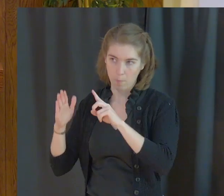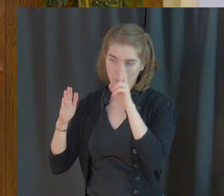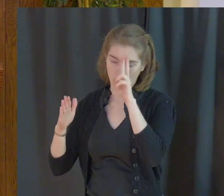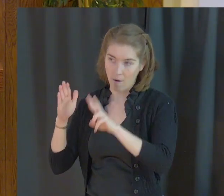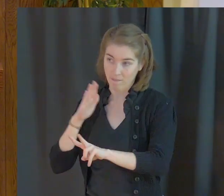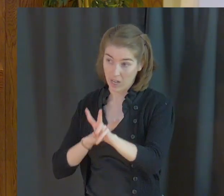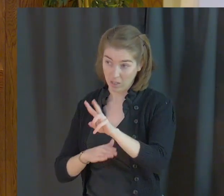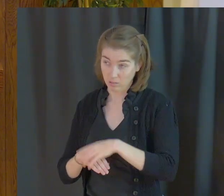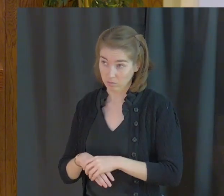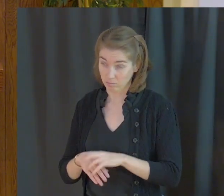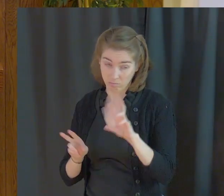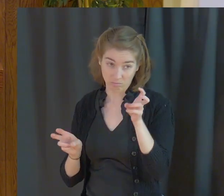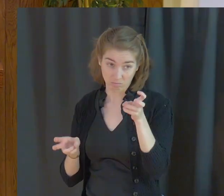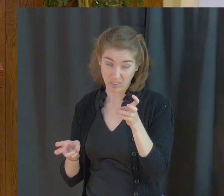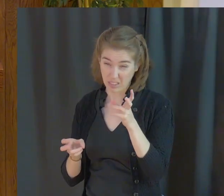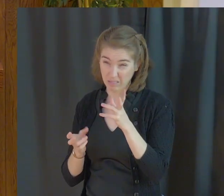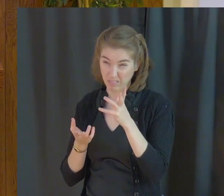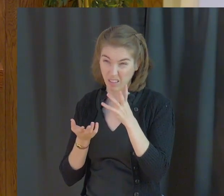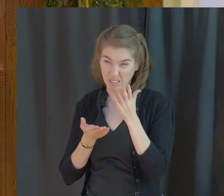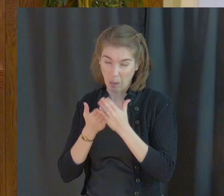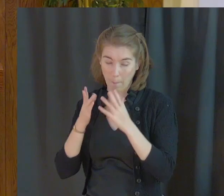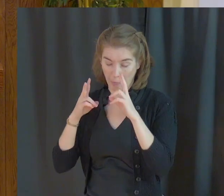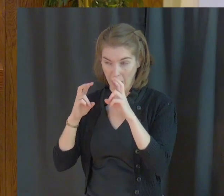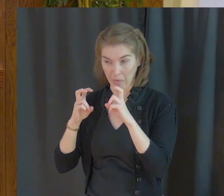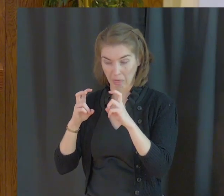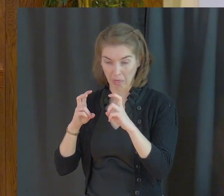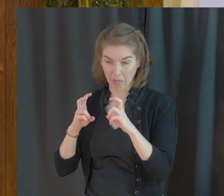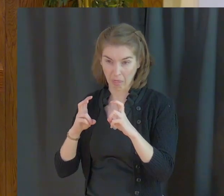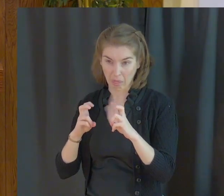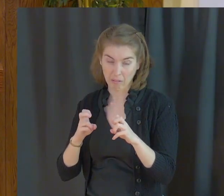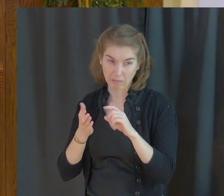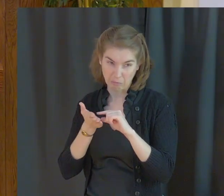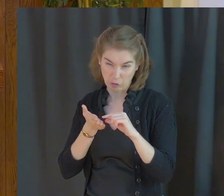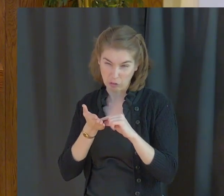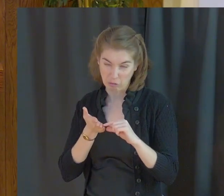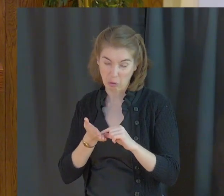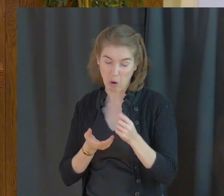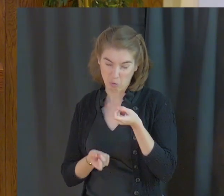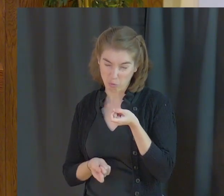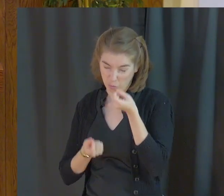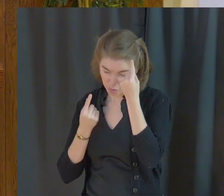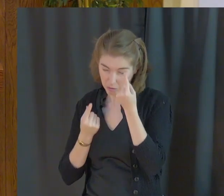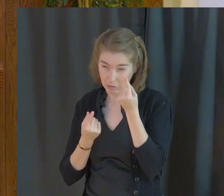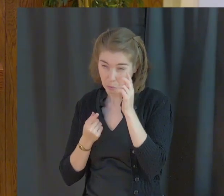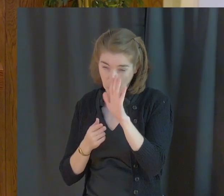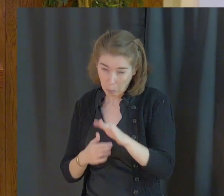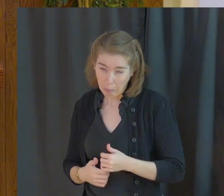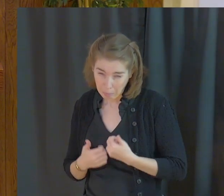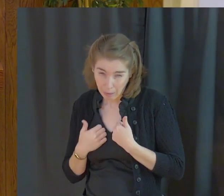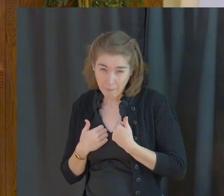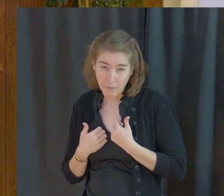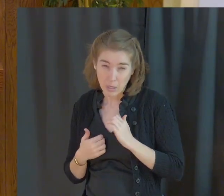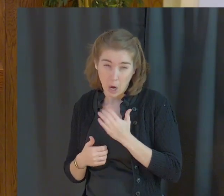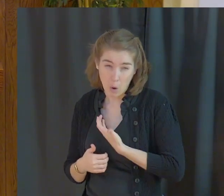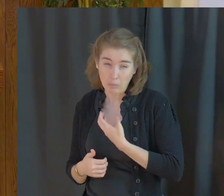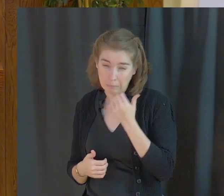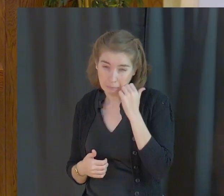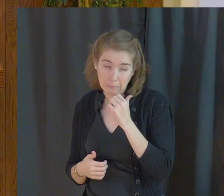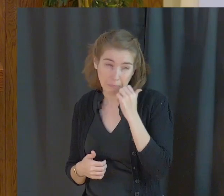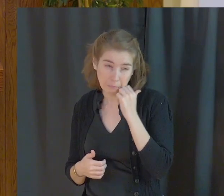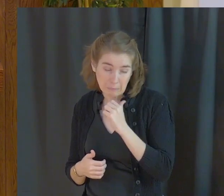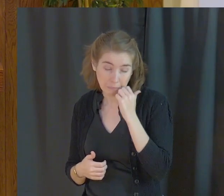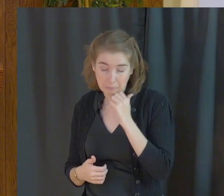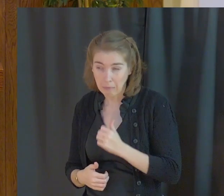Now, it takes a little bit of dissecting of these verses to really kind of make sense of them in your life and in our daily lives.